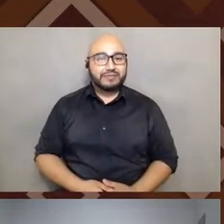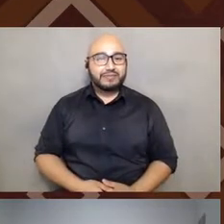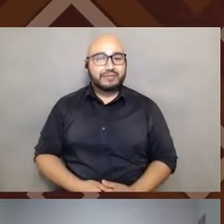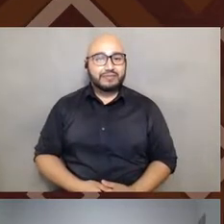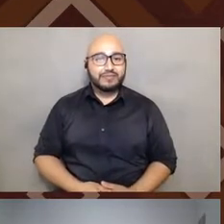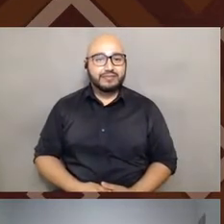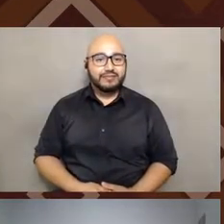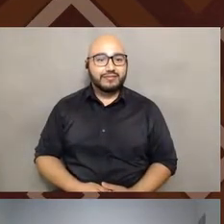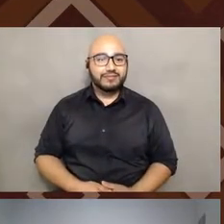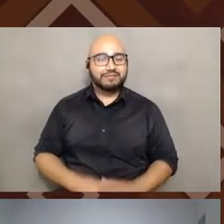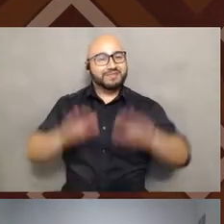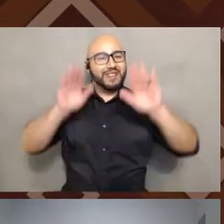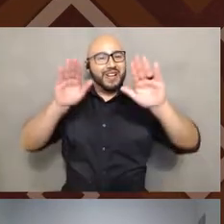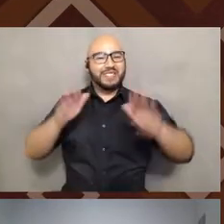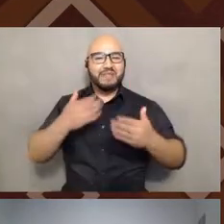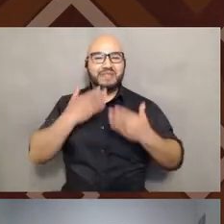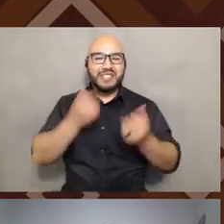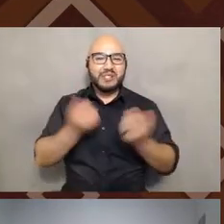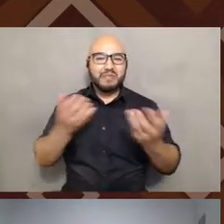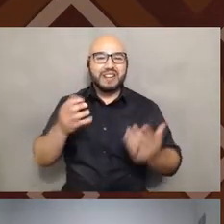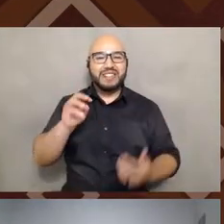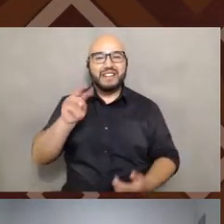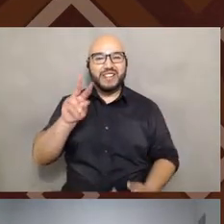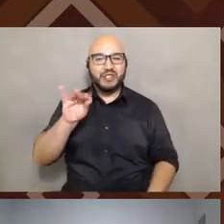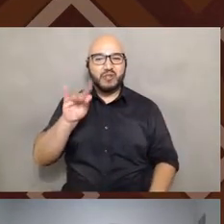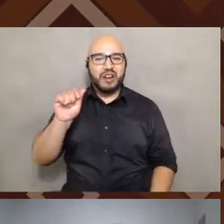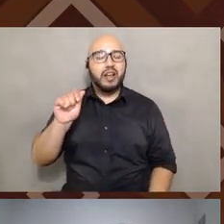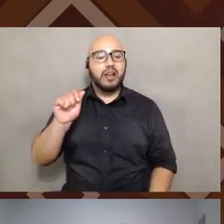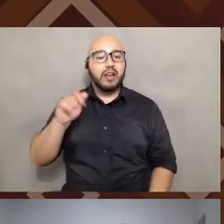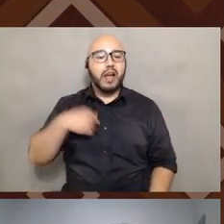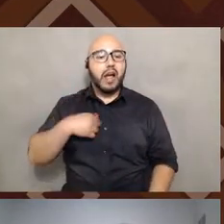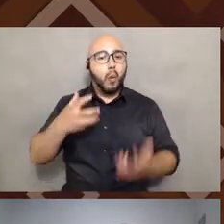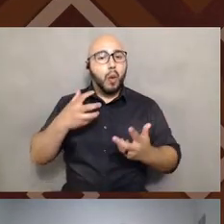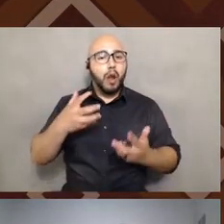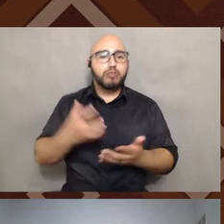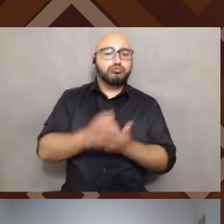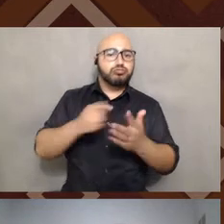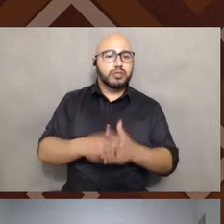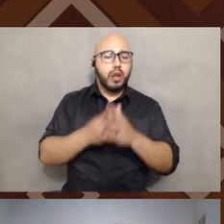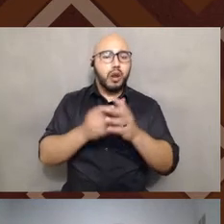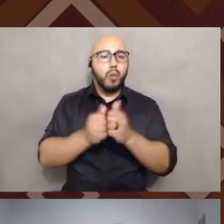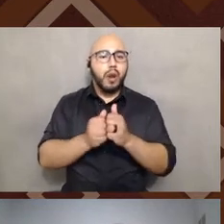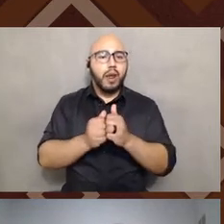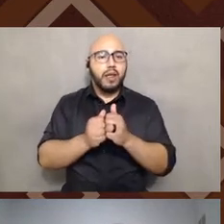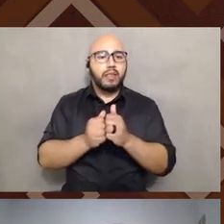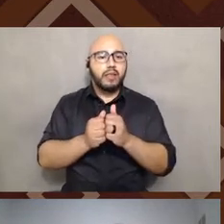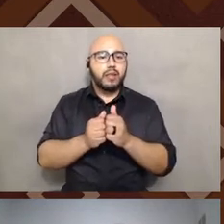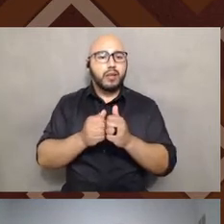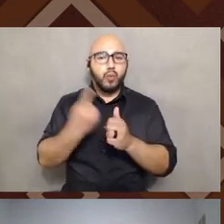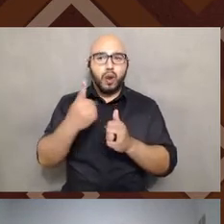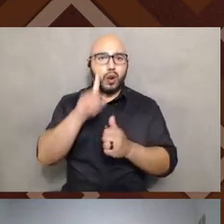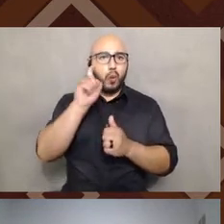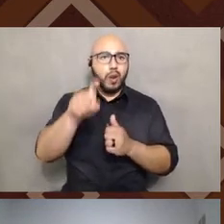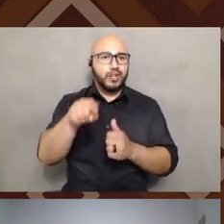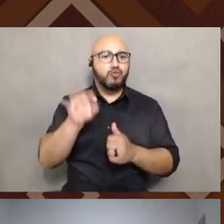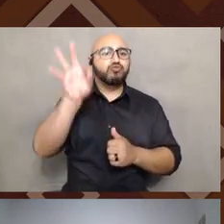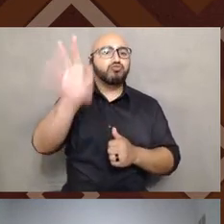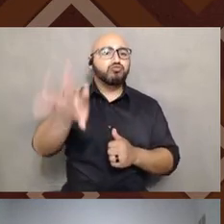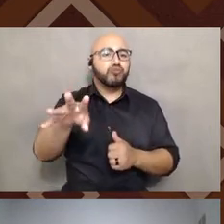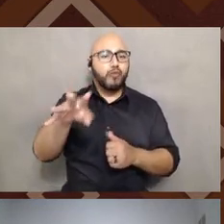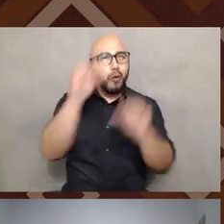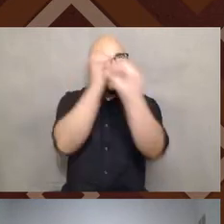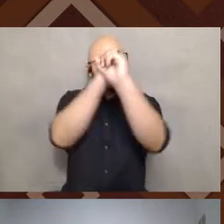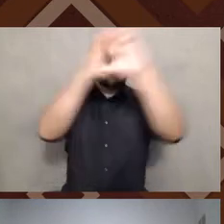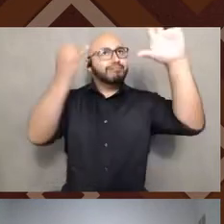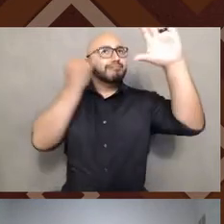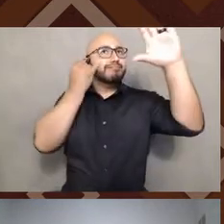Awesome. Thank you so much, Victoria. I, um, you know, I want to, I want to start with a question. That you asked in a hypothetical sense. I mean, maybe we can